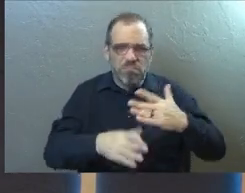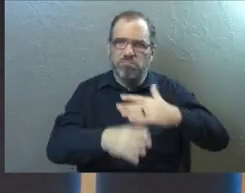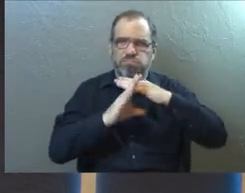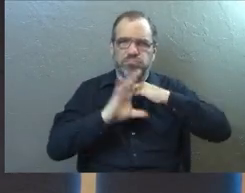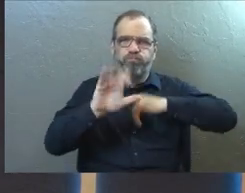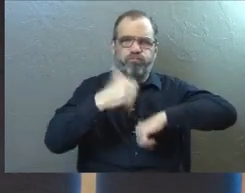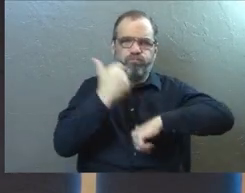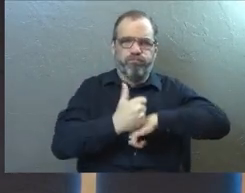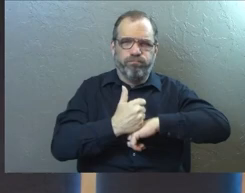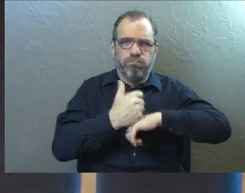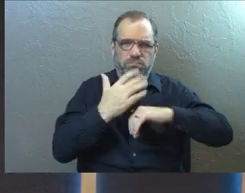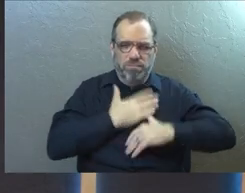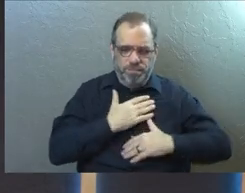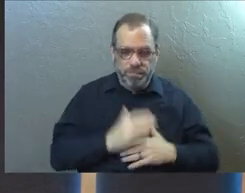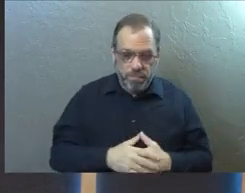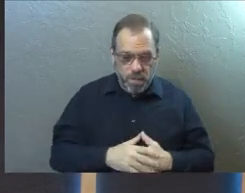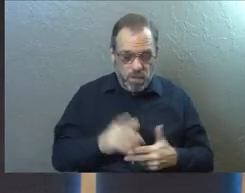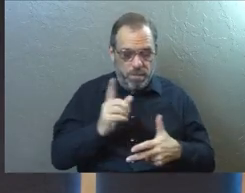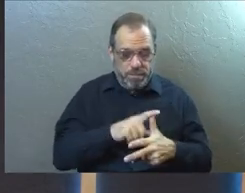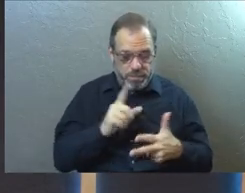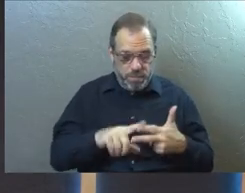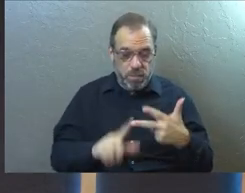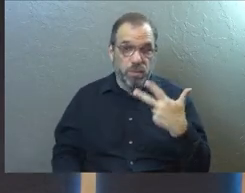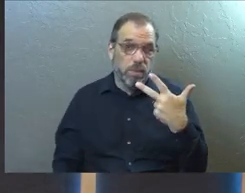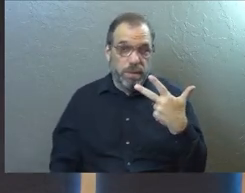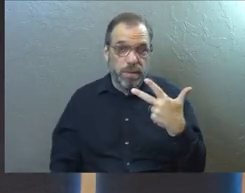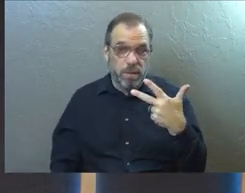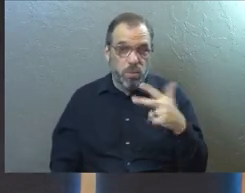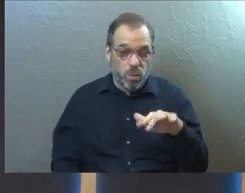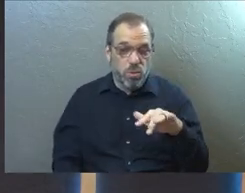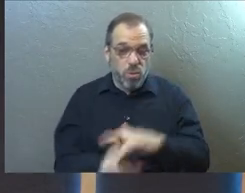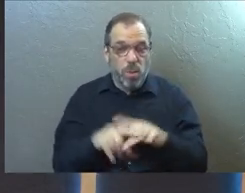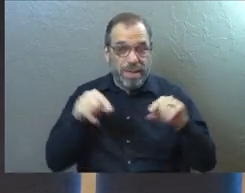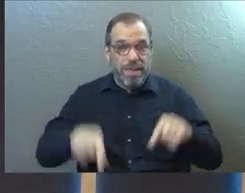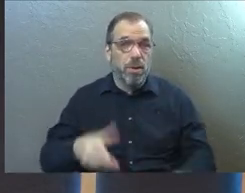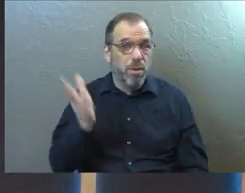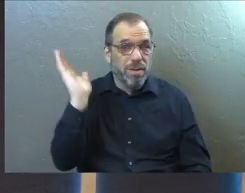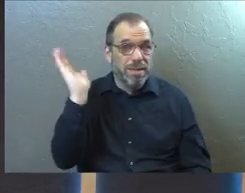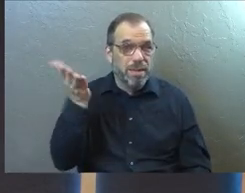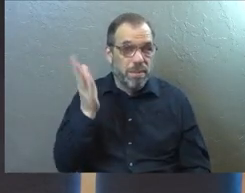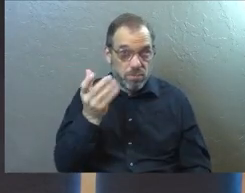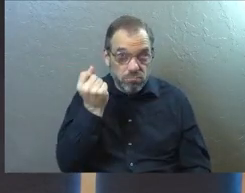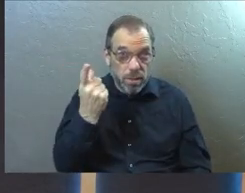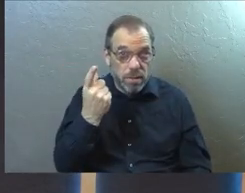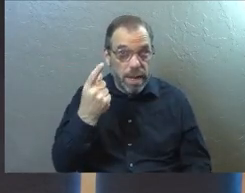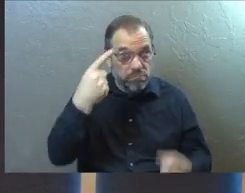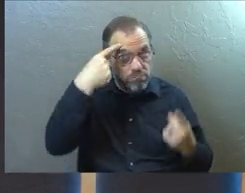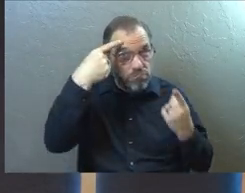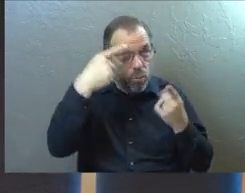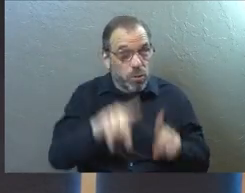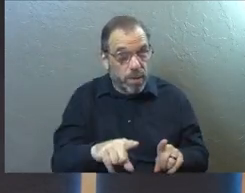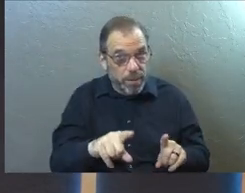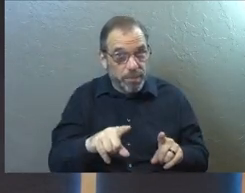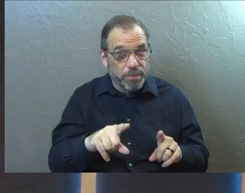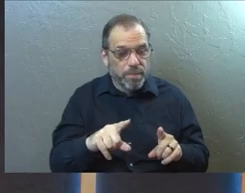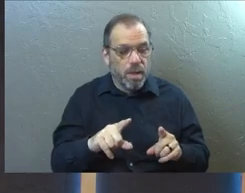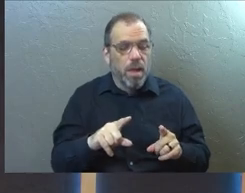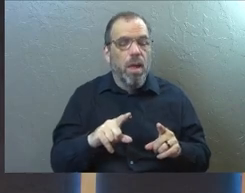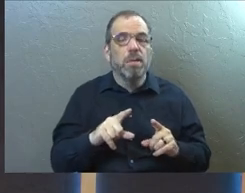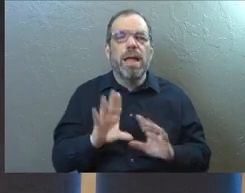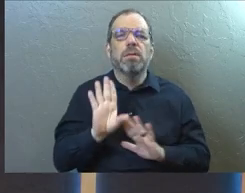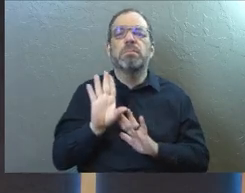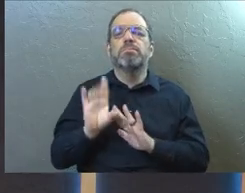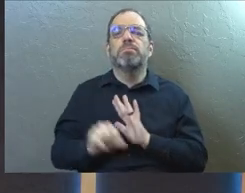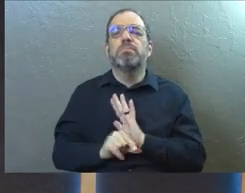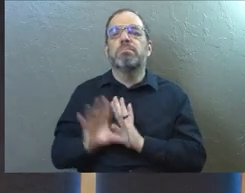putting up. And each of these ideas is going to come up this morning. So just wanted to make sure we're on the same page there. And then a little bit of